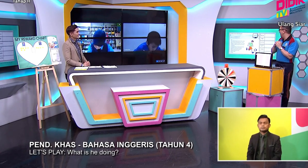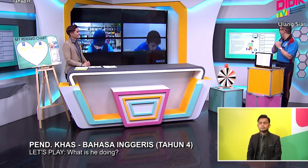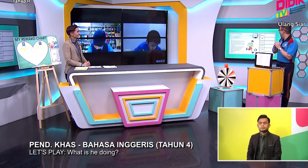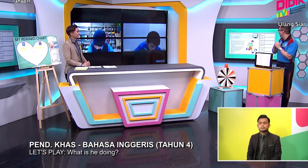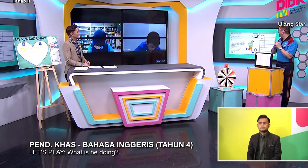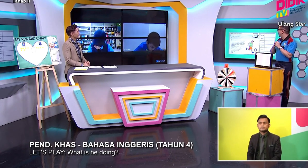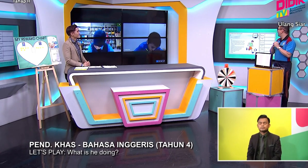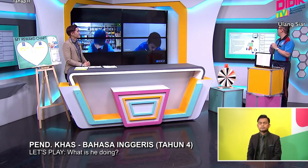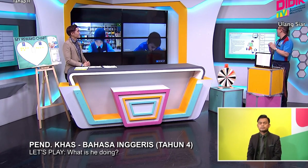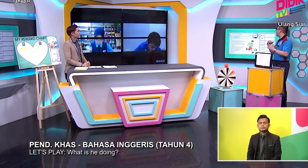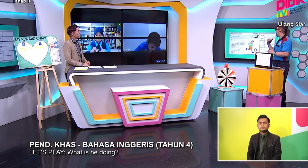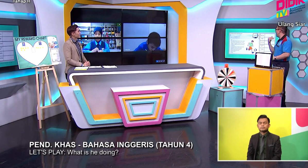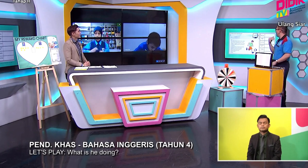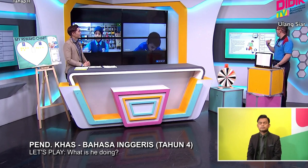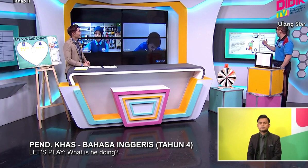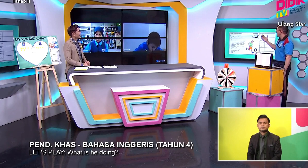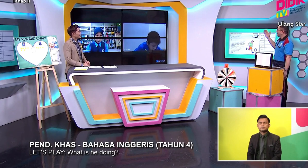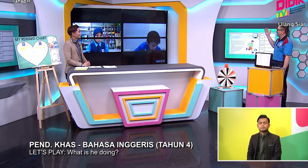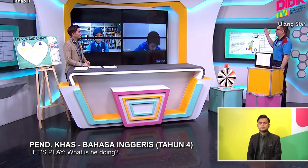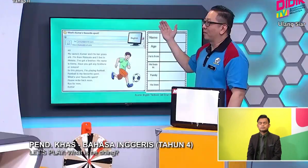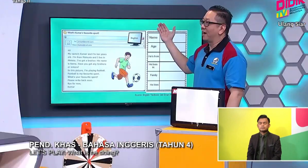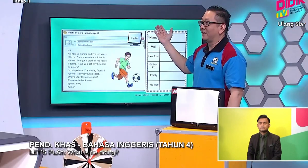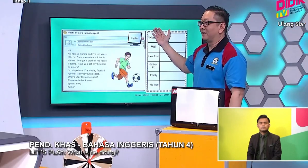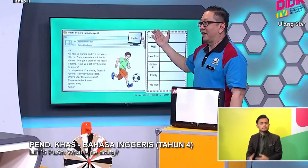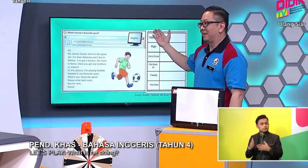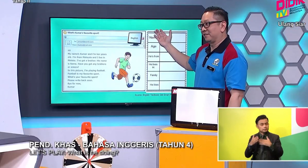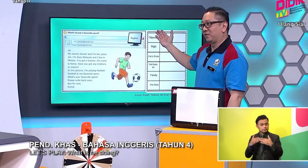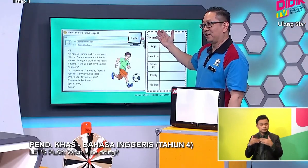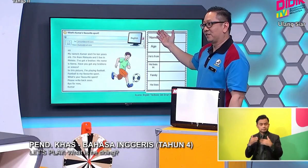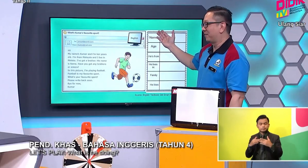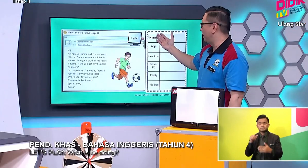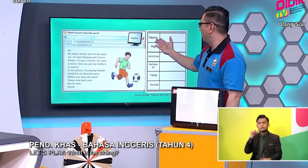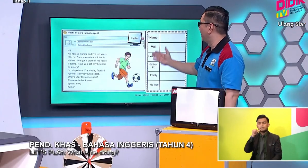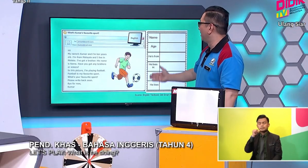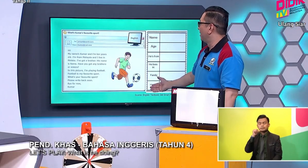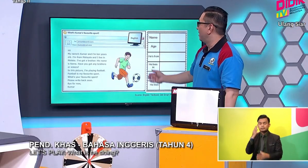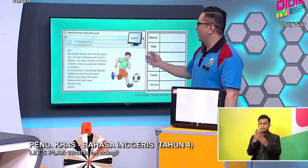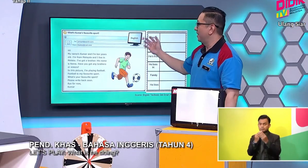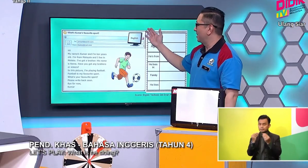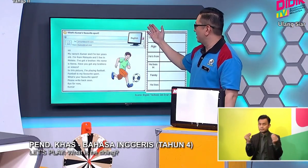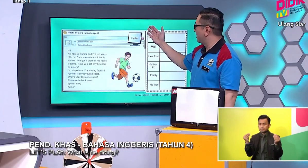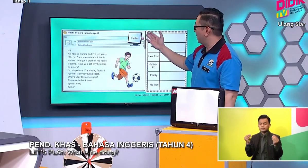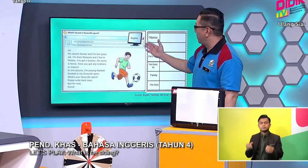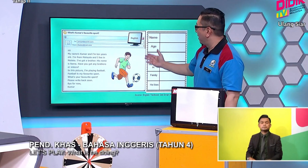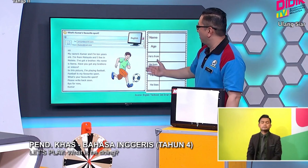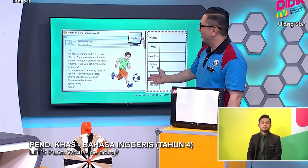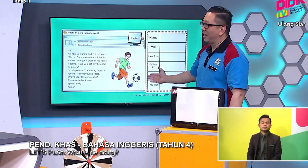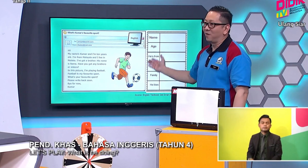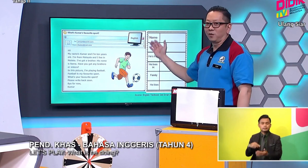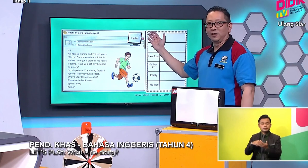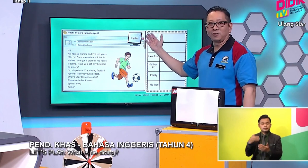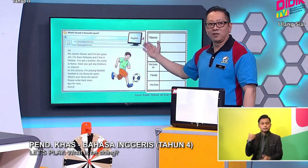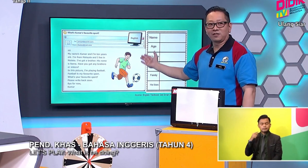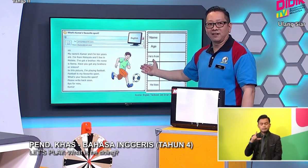Seconds Okay Okay Okay By The Way This Is The Okay I Think Anis Finished Already Okay This Is The Email